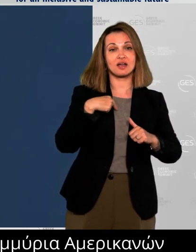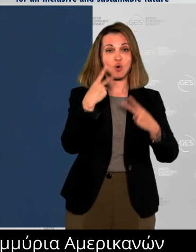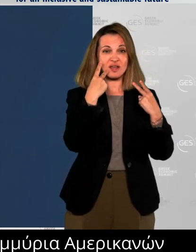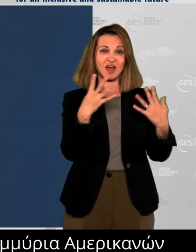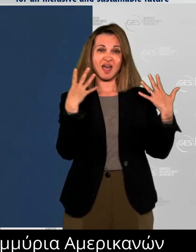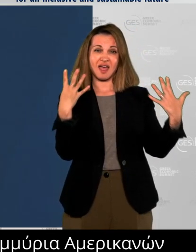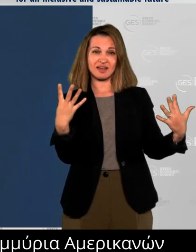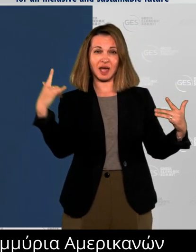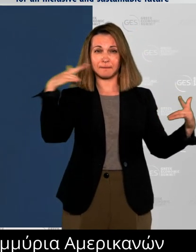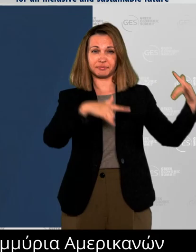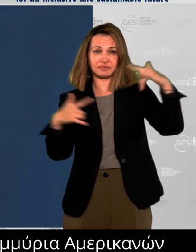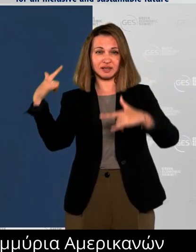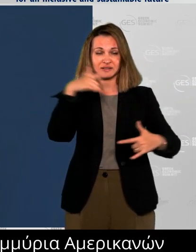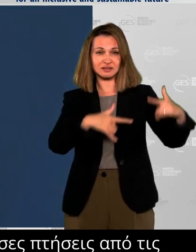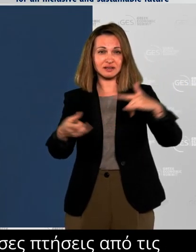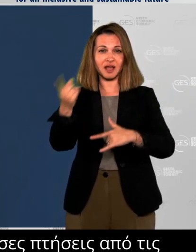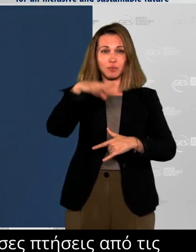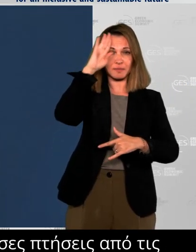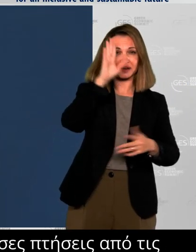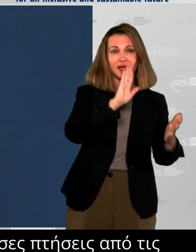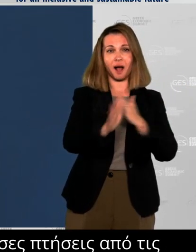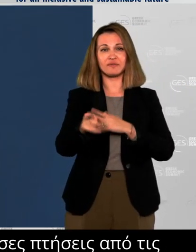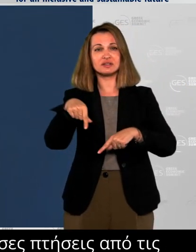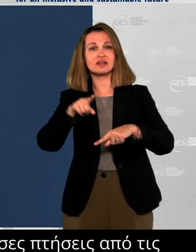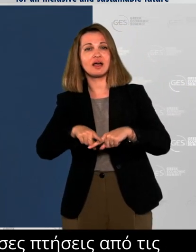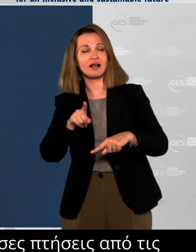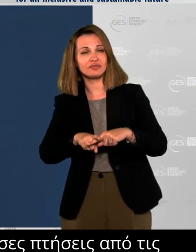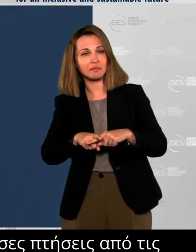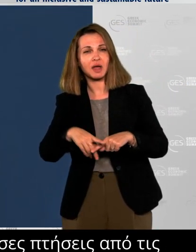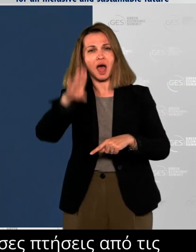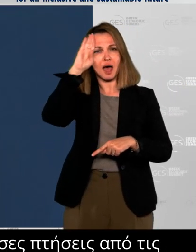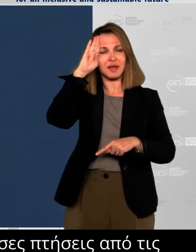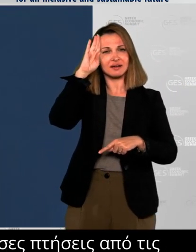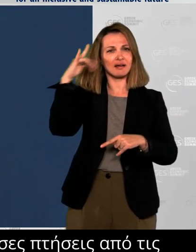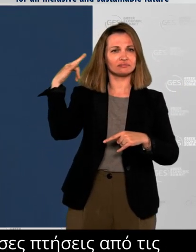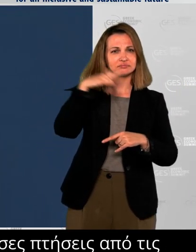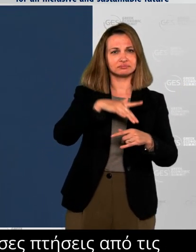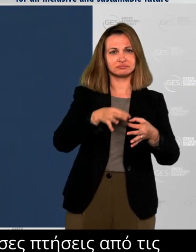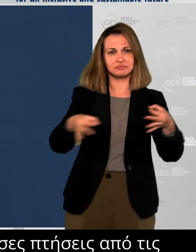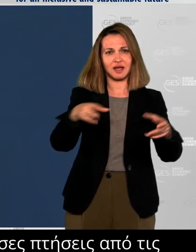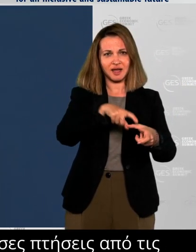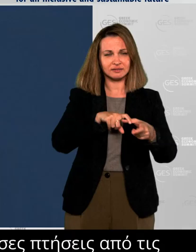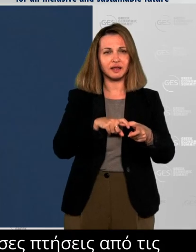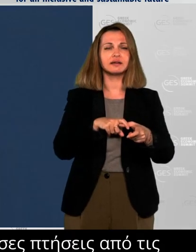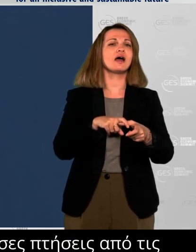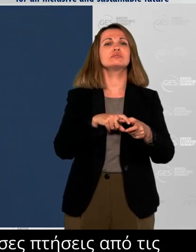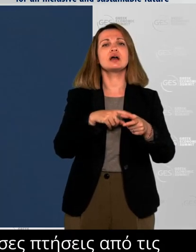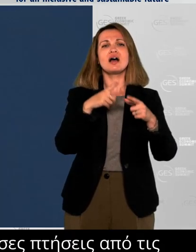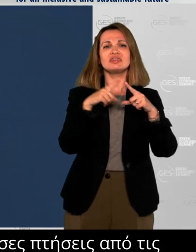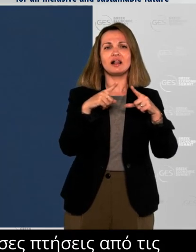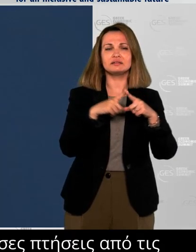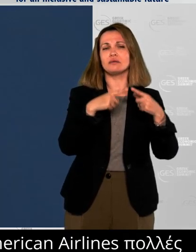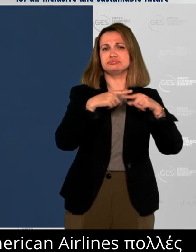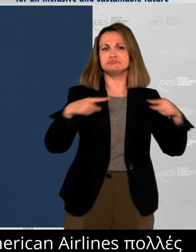Delta and American, all providing direct services beginning in May, accelerating the contacts between our two